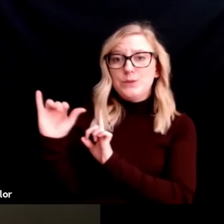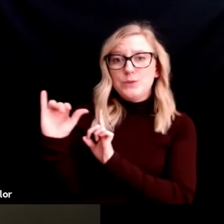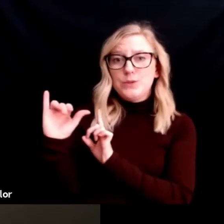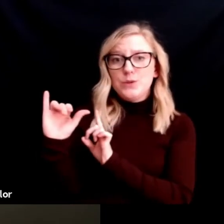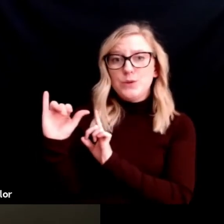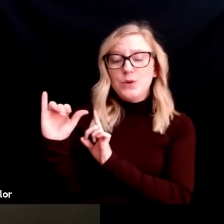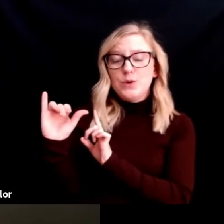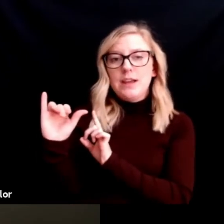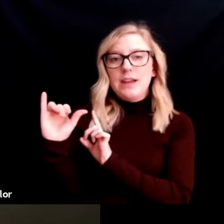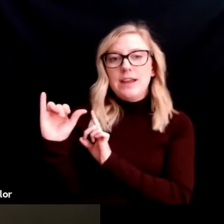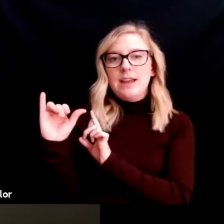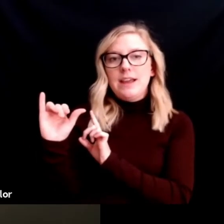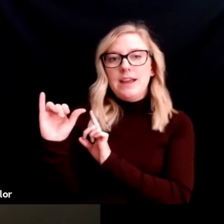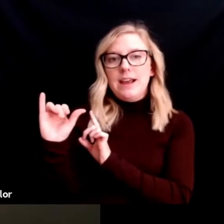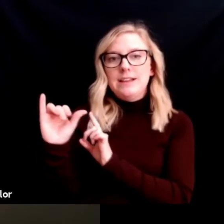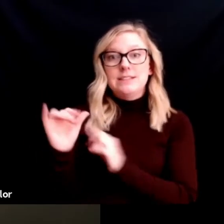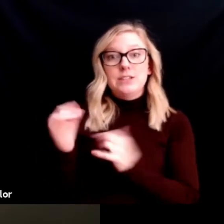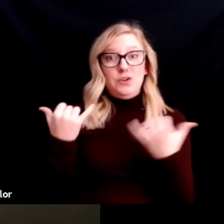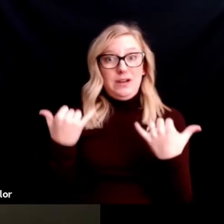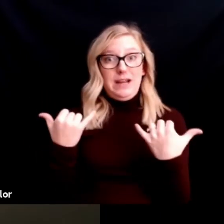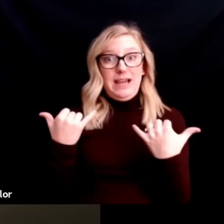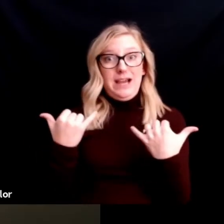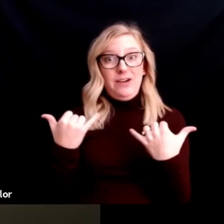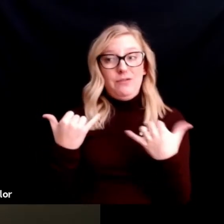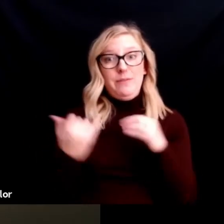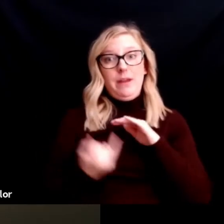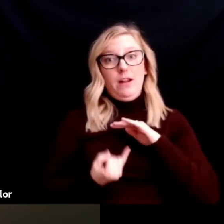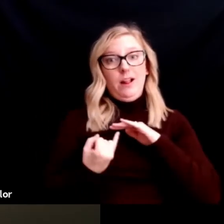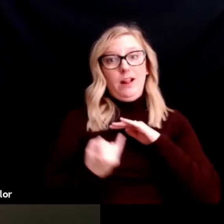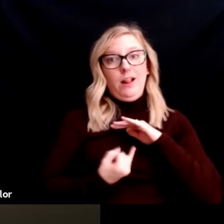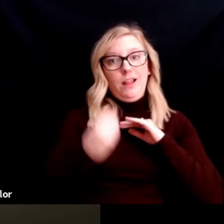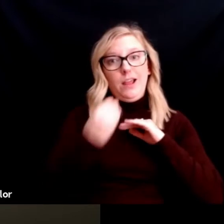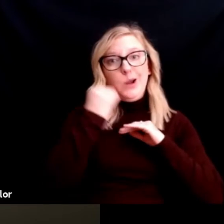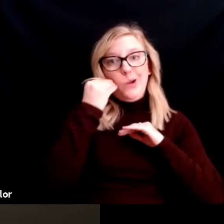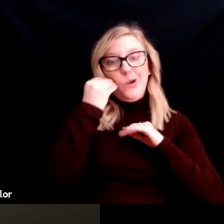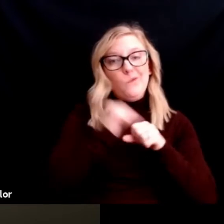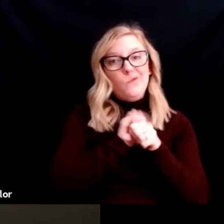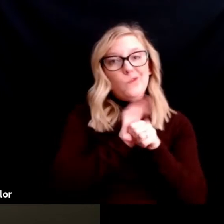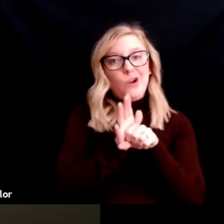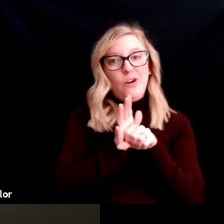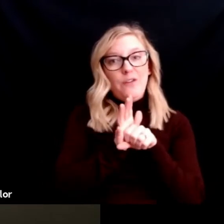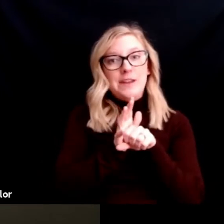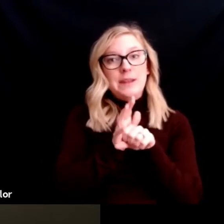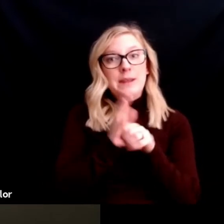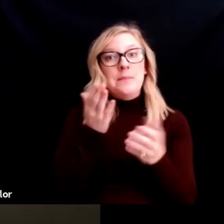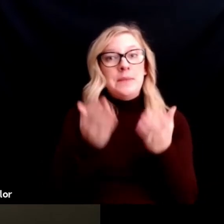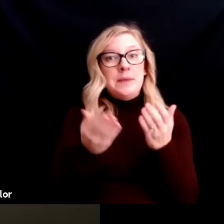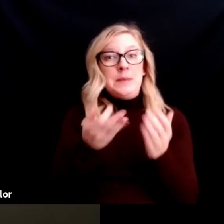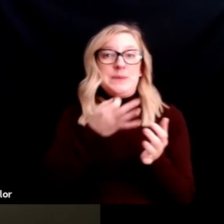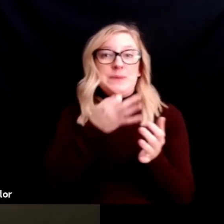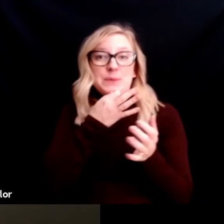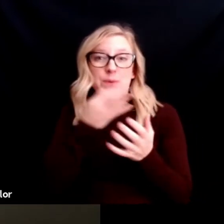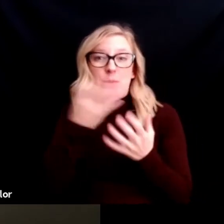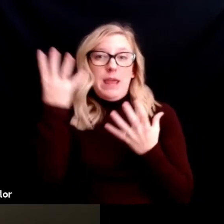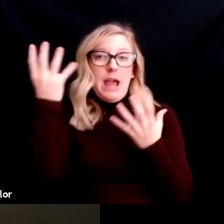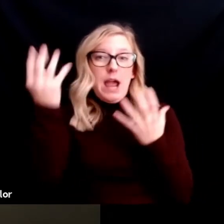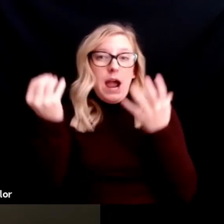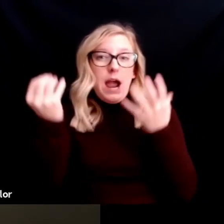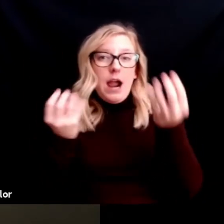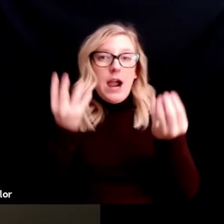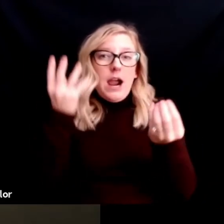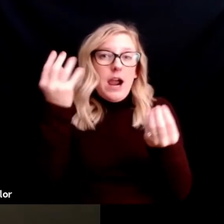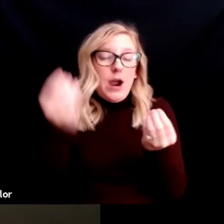from maybe being isolated at home a little more to being out in the public with COVID changing our